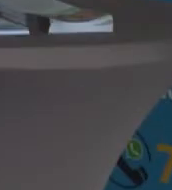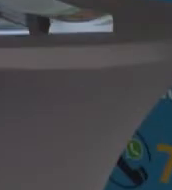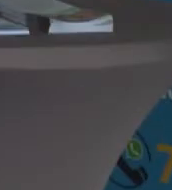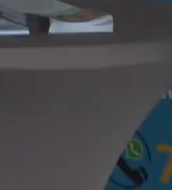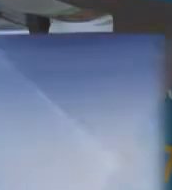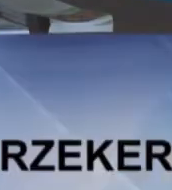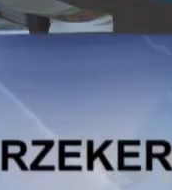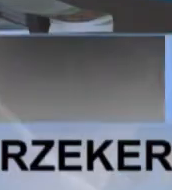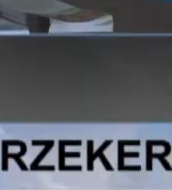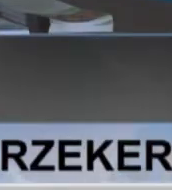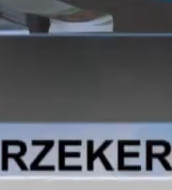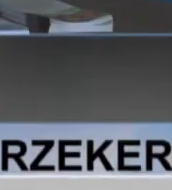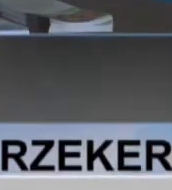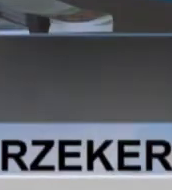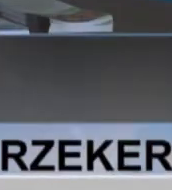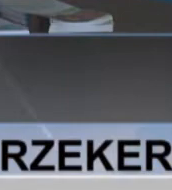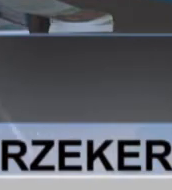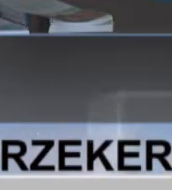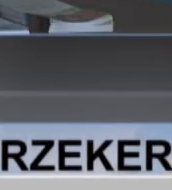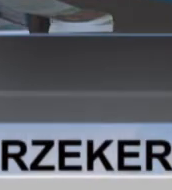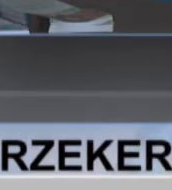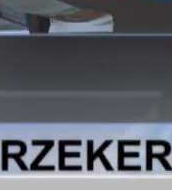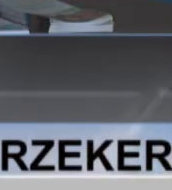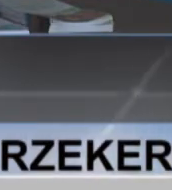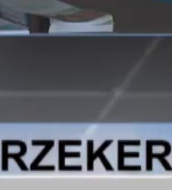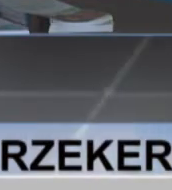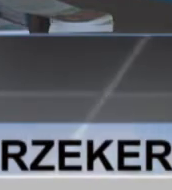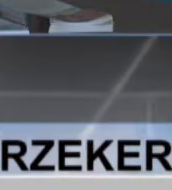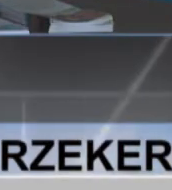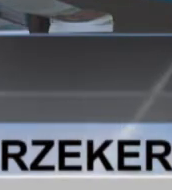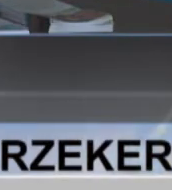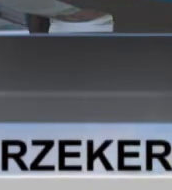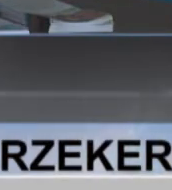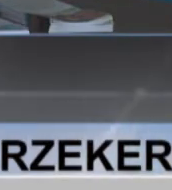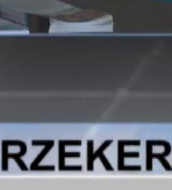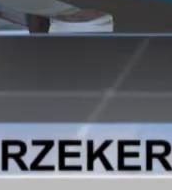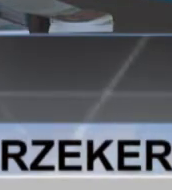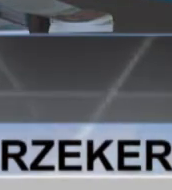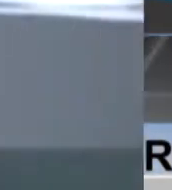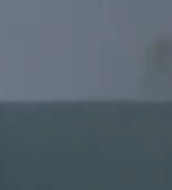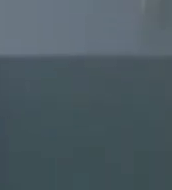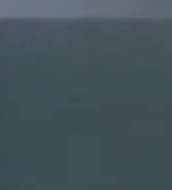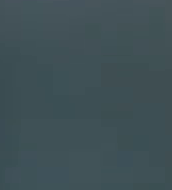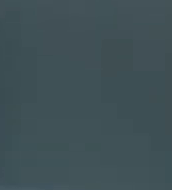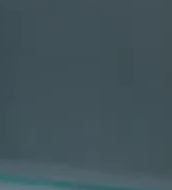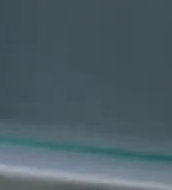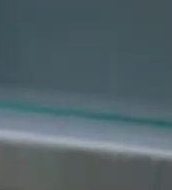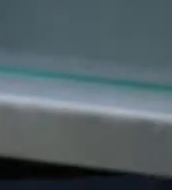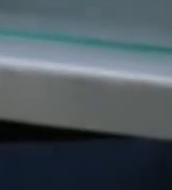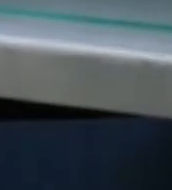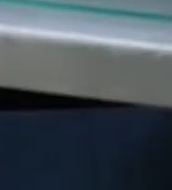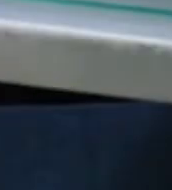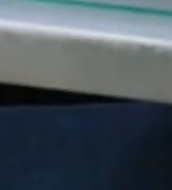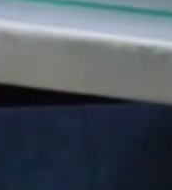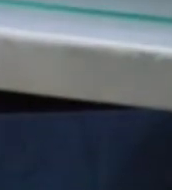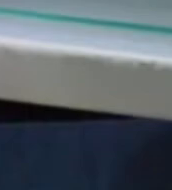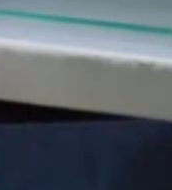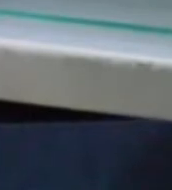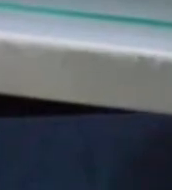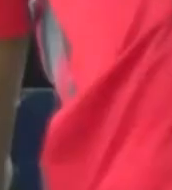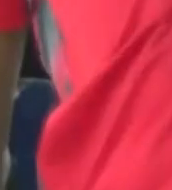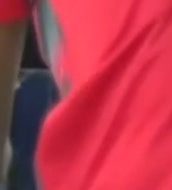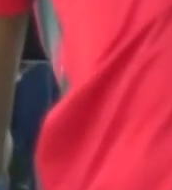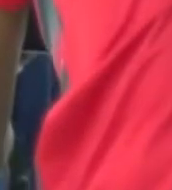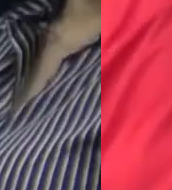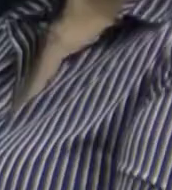basic health care insurance commemorated fifth anniversary youth voice trophies on field